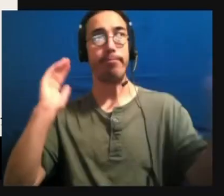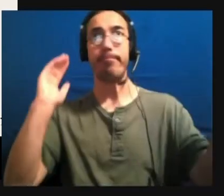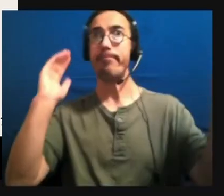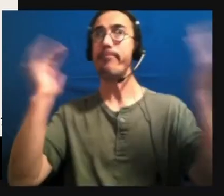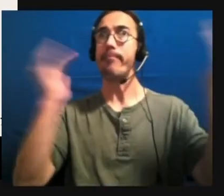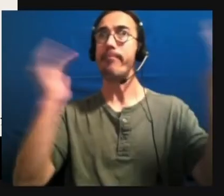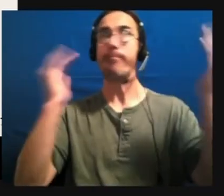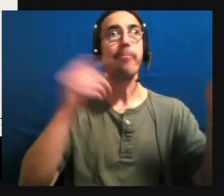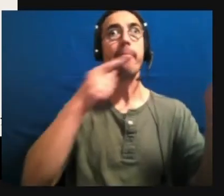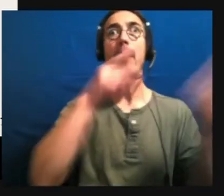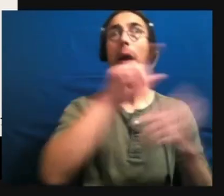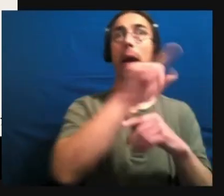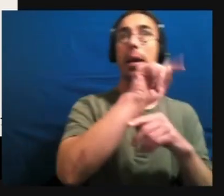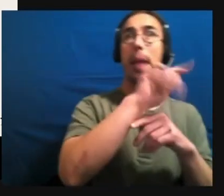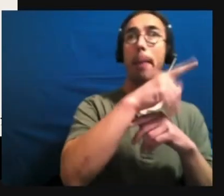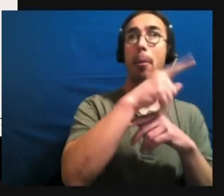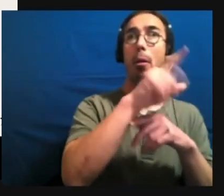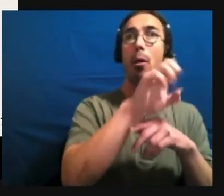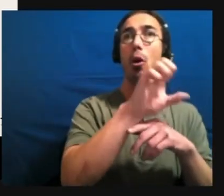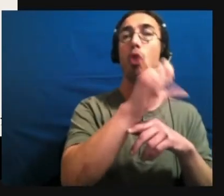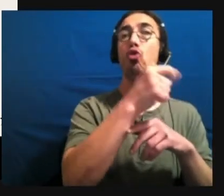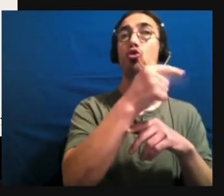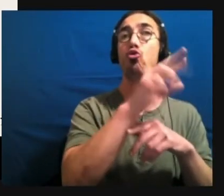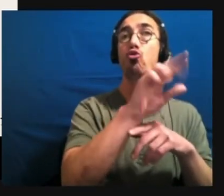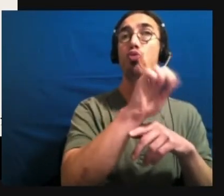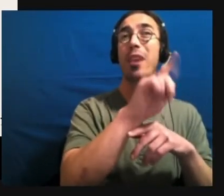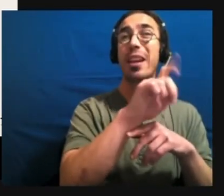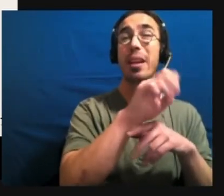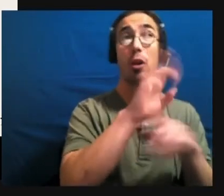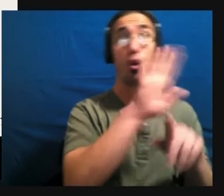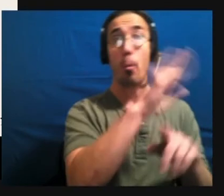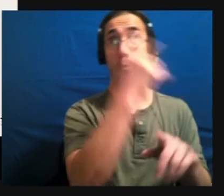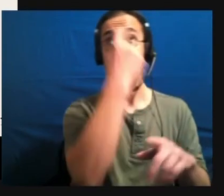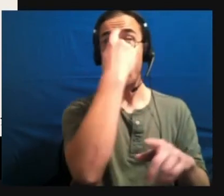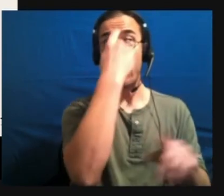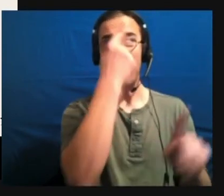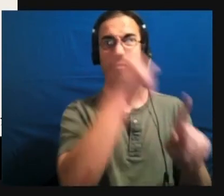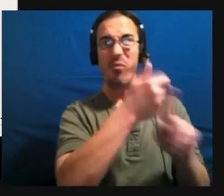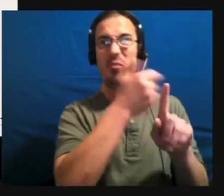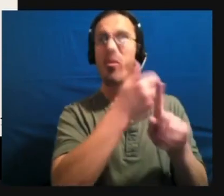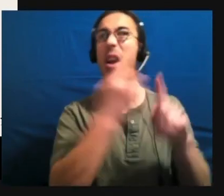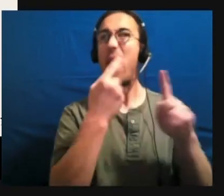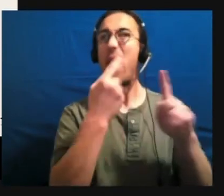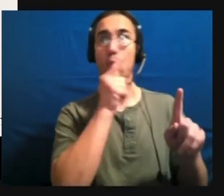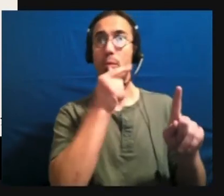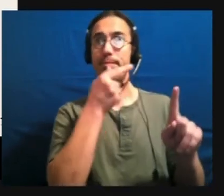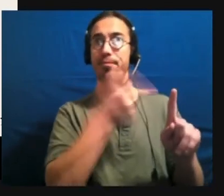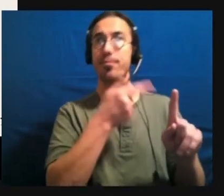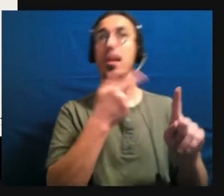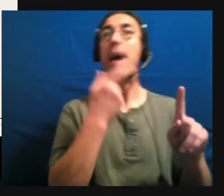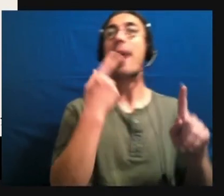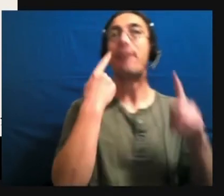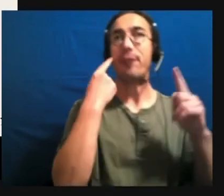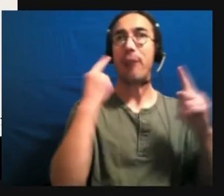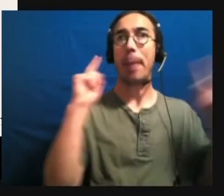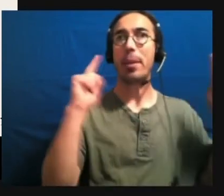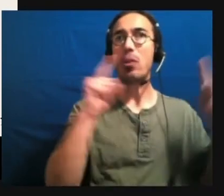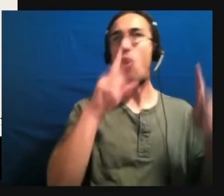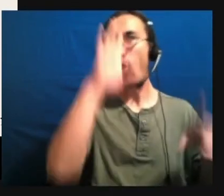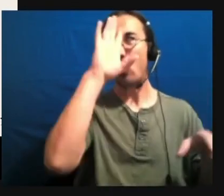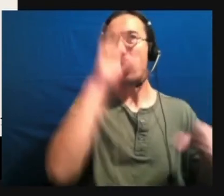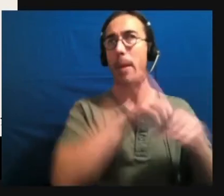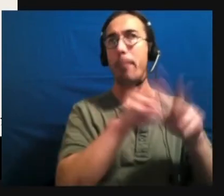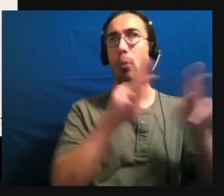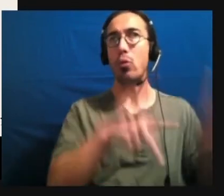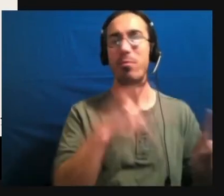Grandin's, um, Temple Grandin is a famous, uh, autistic person. Um, and, and